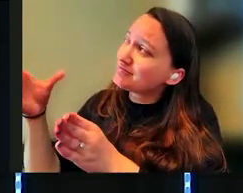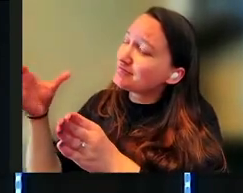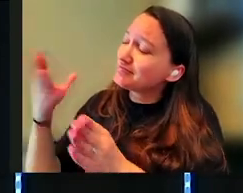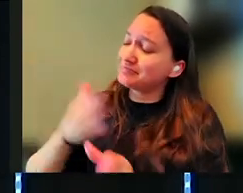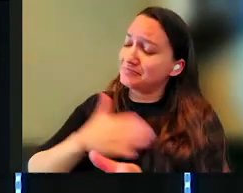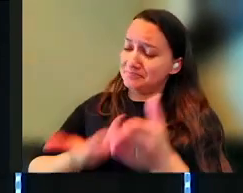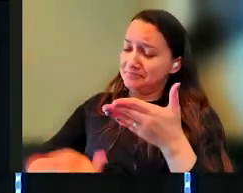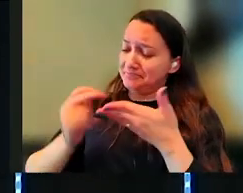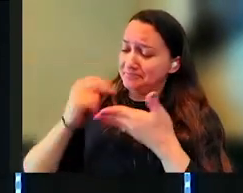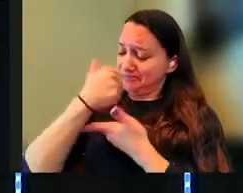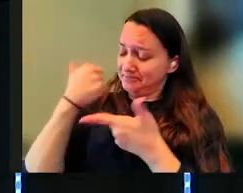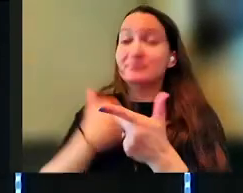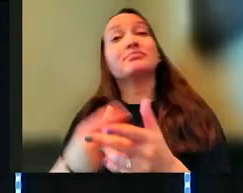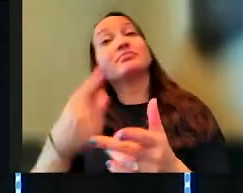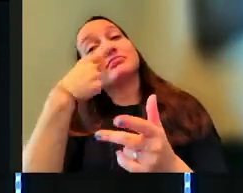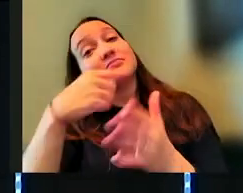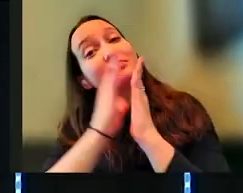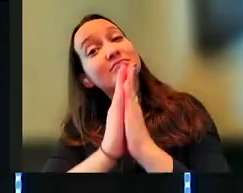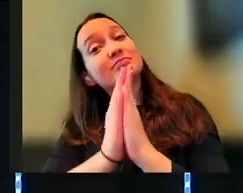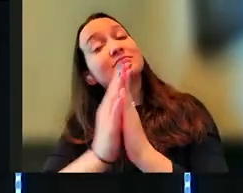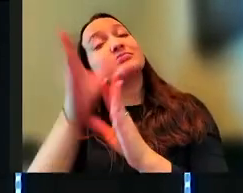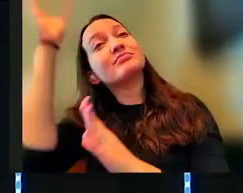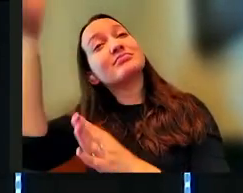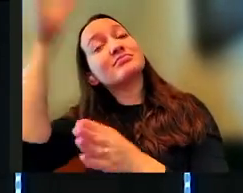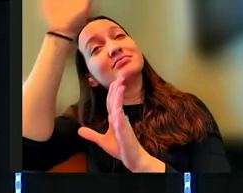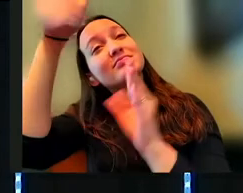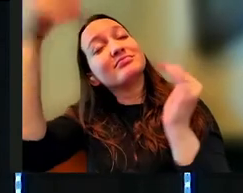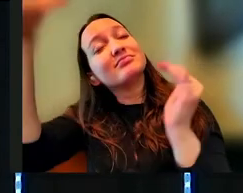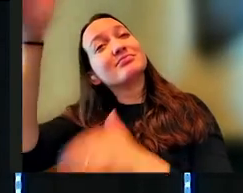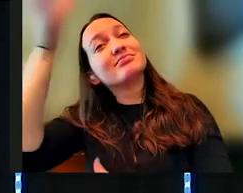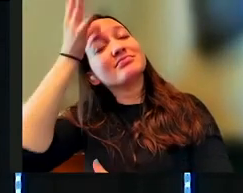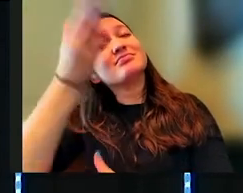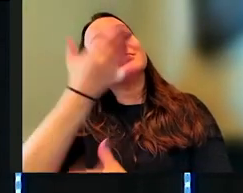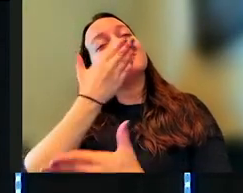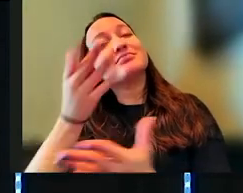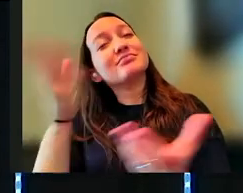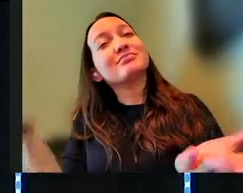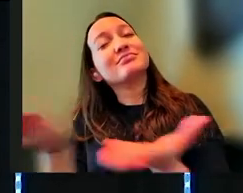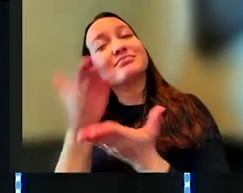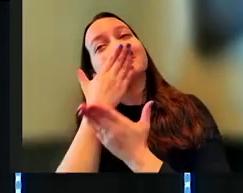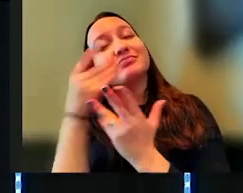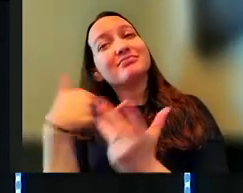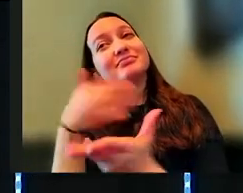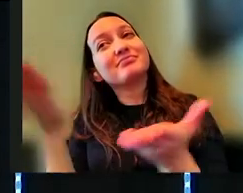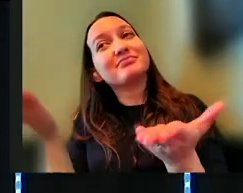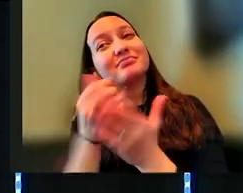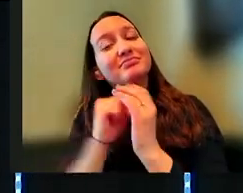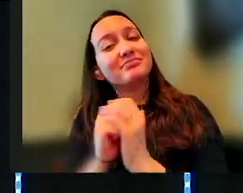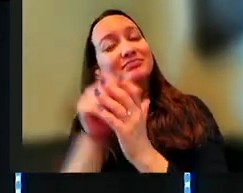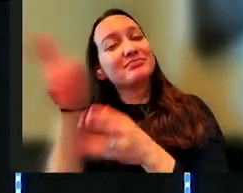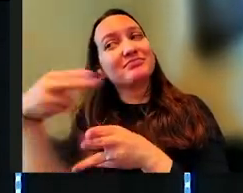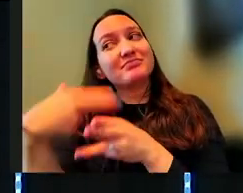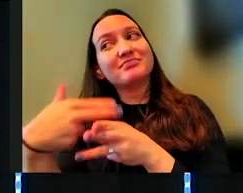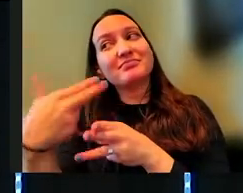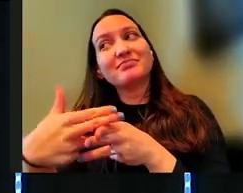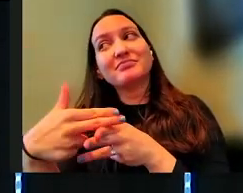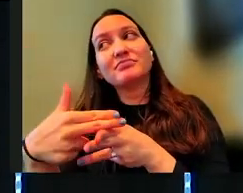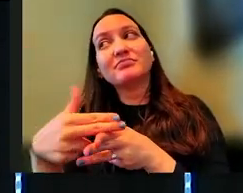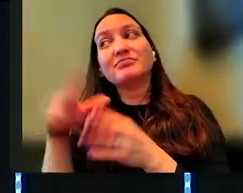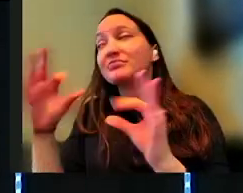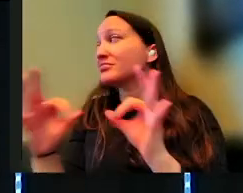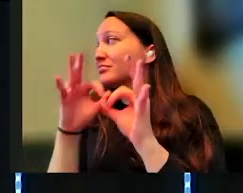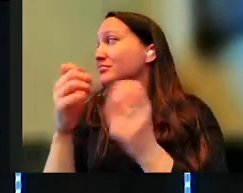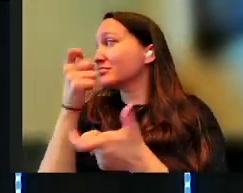Can we pray, church? Heavenly Father, thank you so much for today. Thank you that we get to be here, that we get to worship your name. God, you are worthy of every